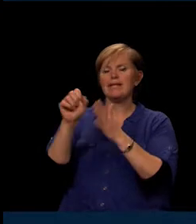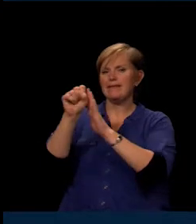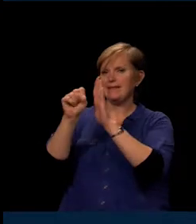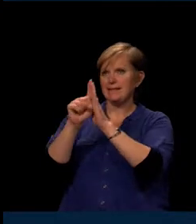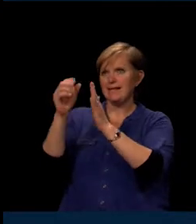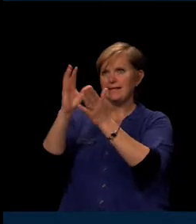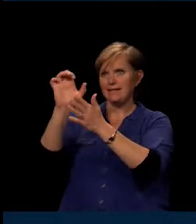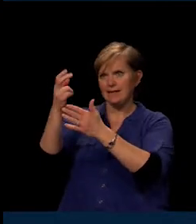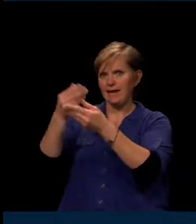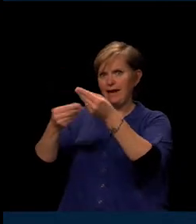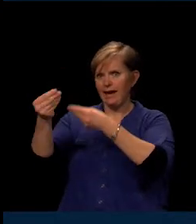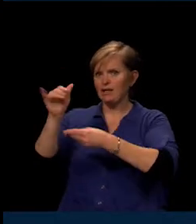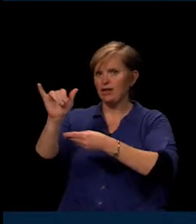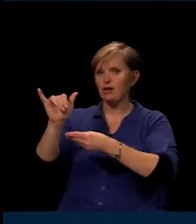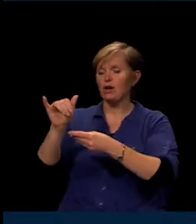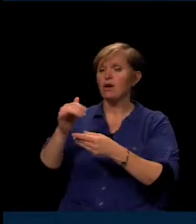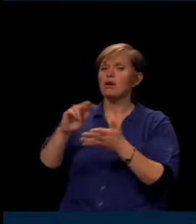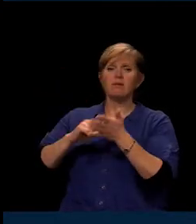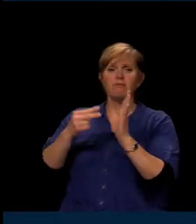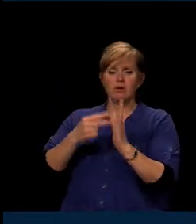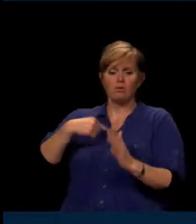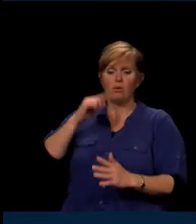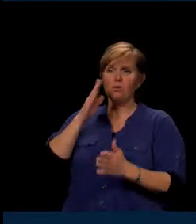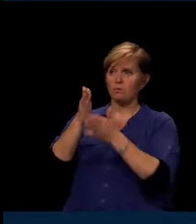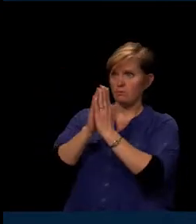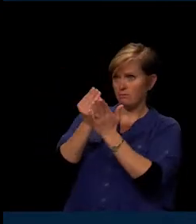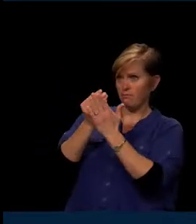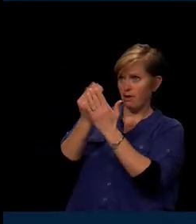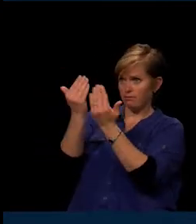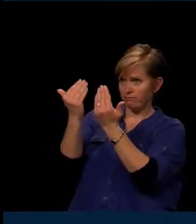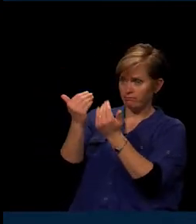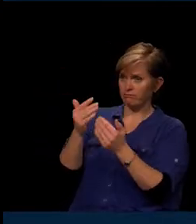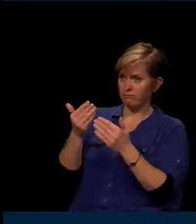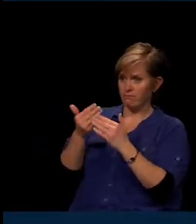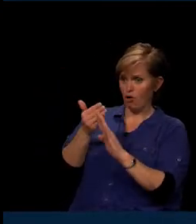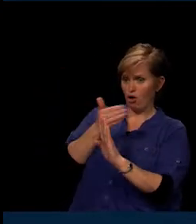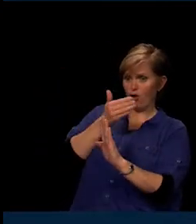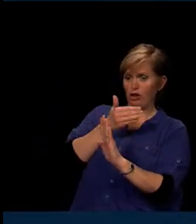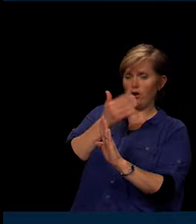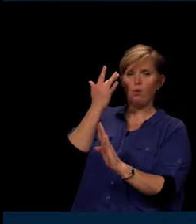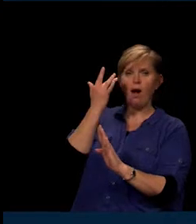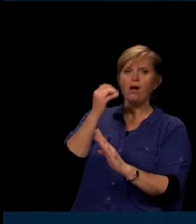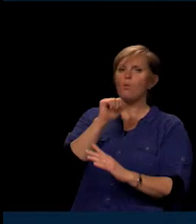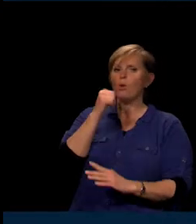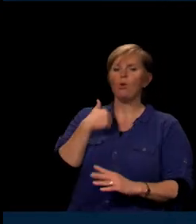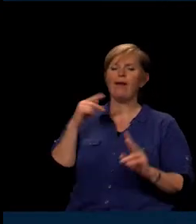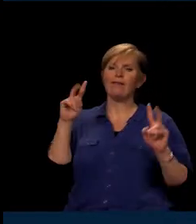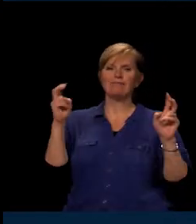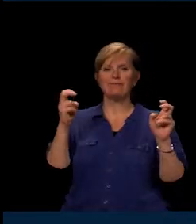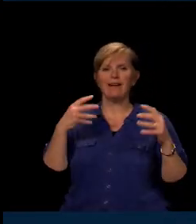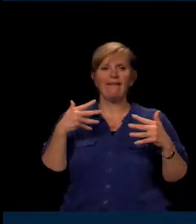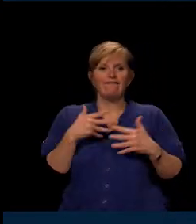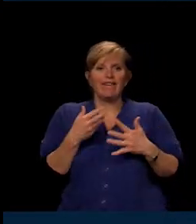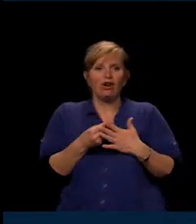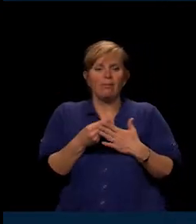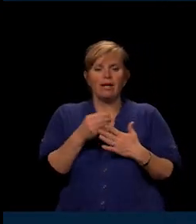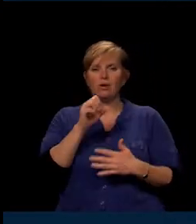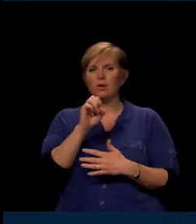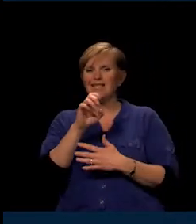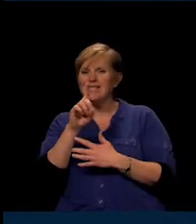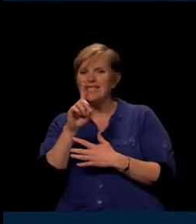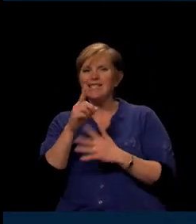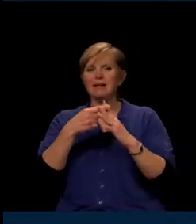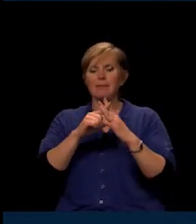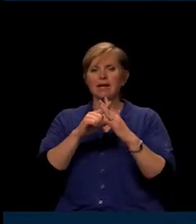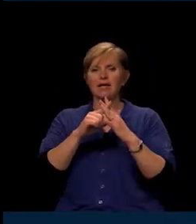be requesting money earlier because we would not have feeder money or seed money to begin our fiscal years, which is going to put